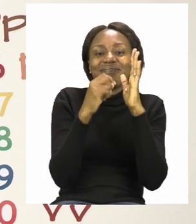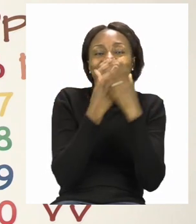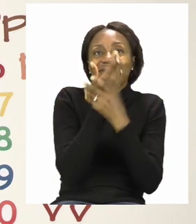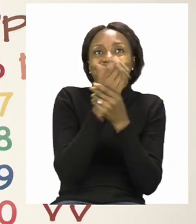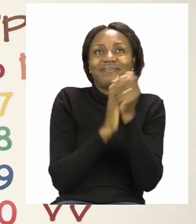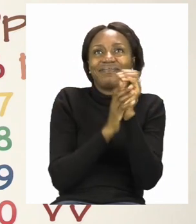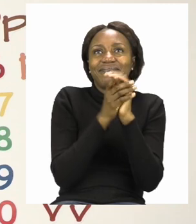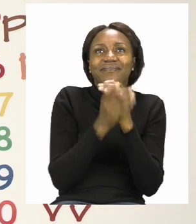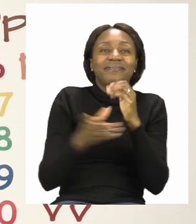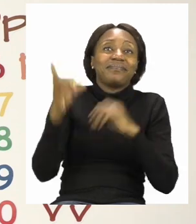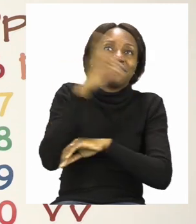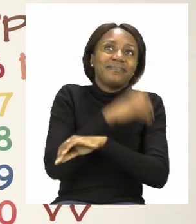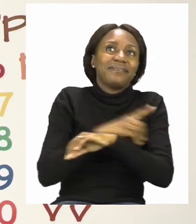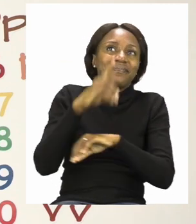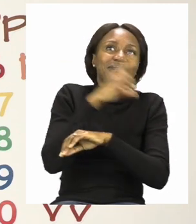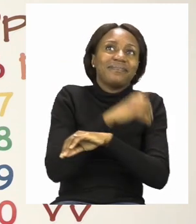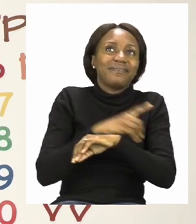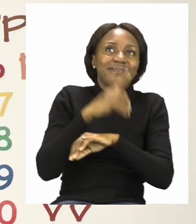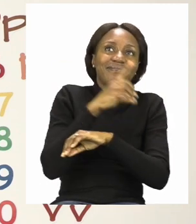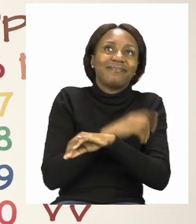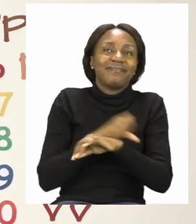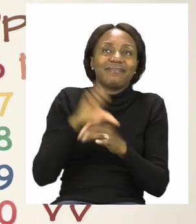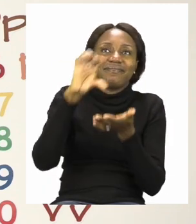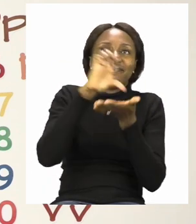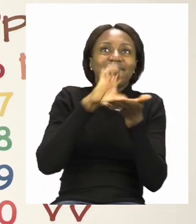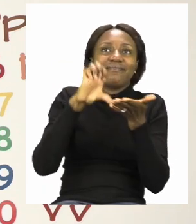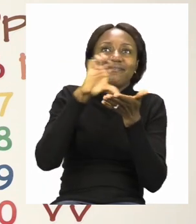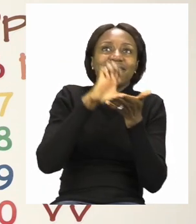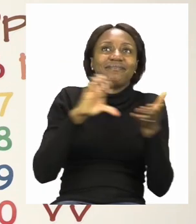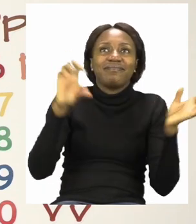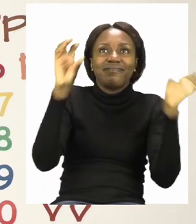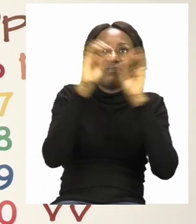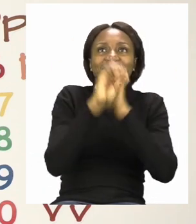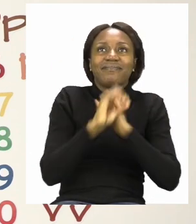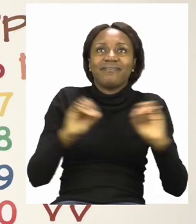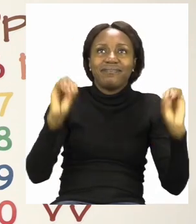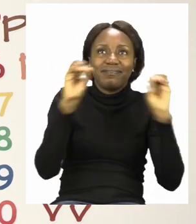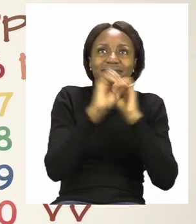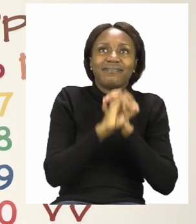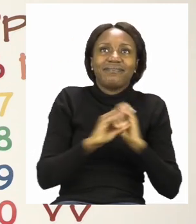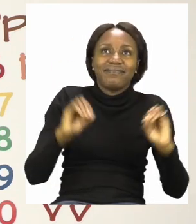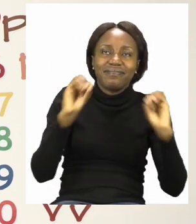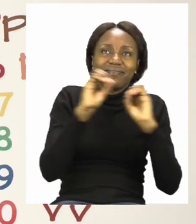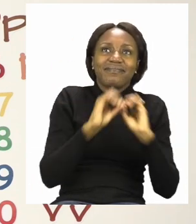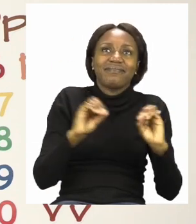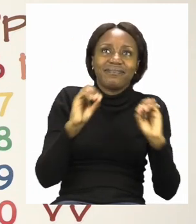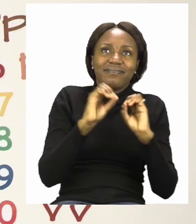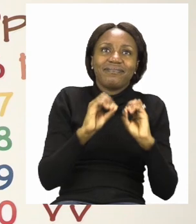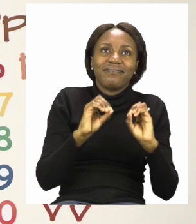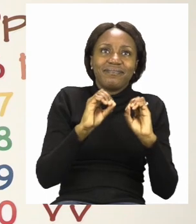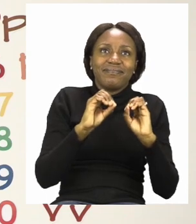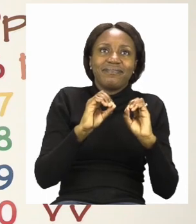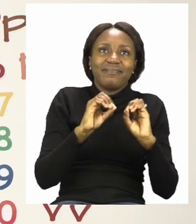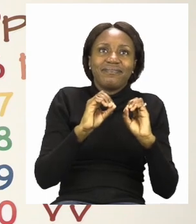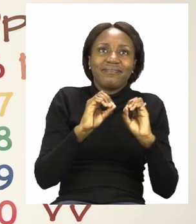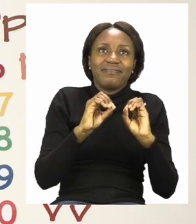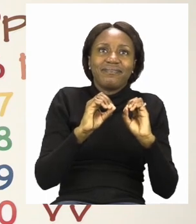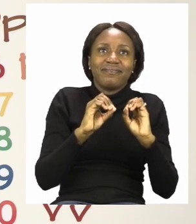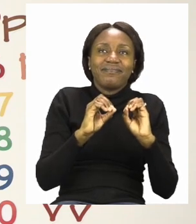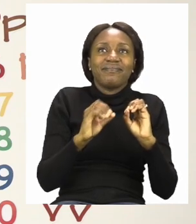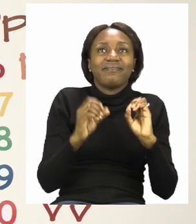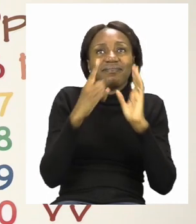Sanitize every day so the germs can stay away.